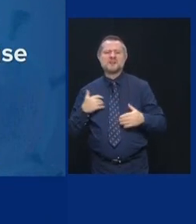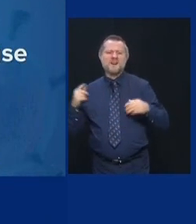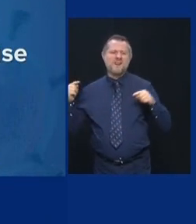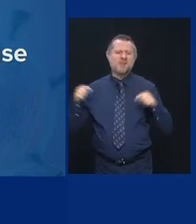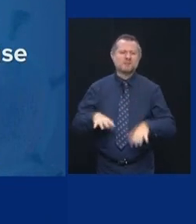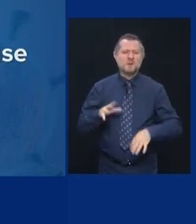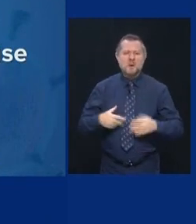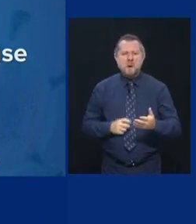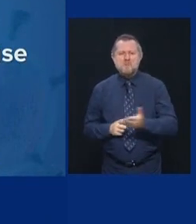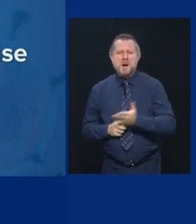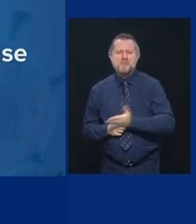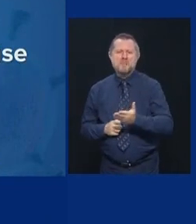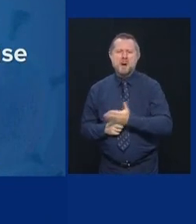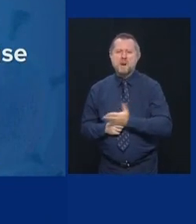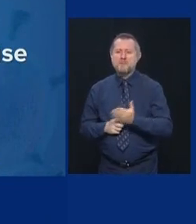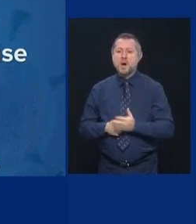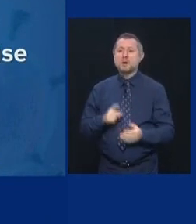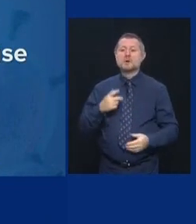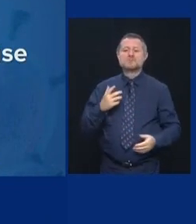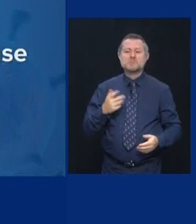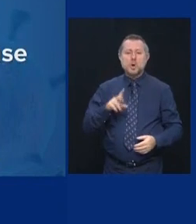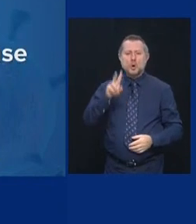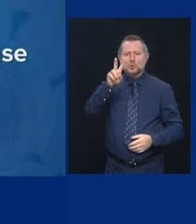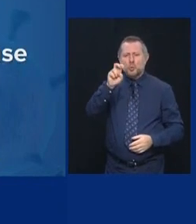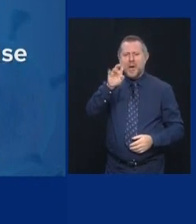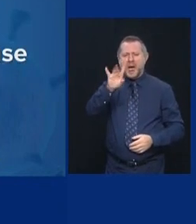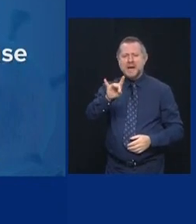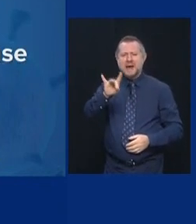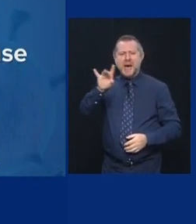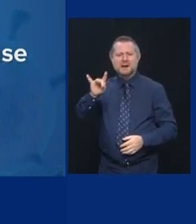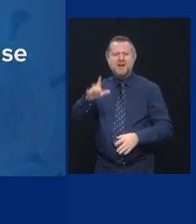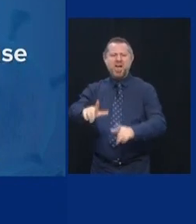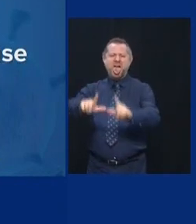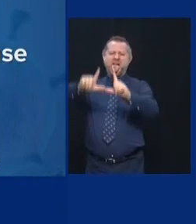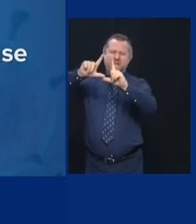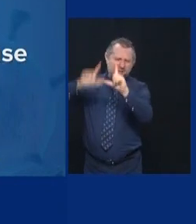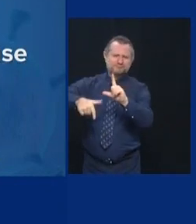228 immediate license revocations. Just on bars and restaurants.